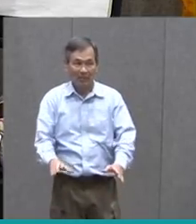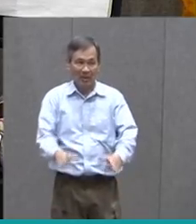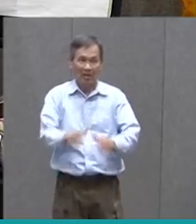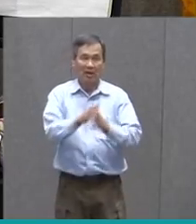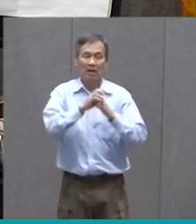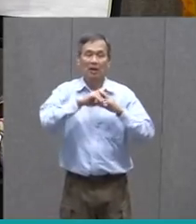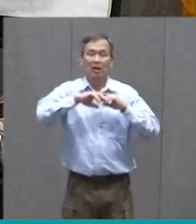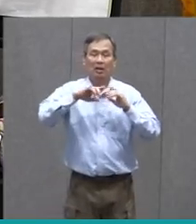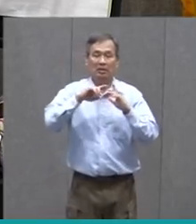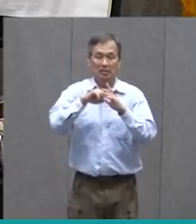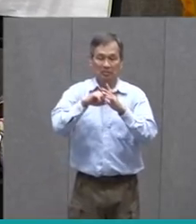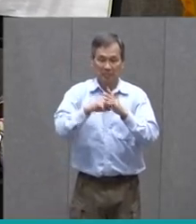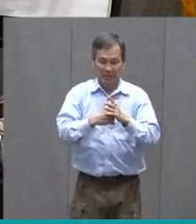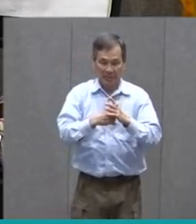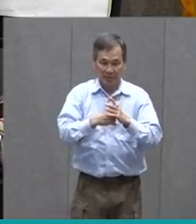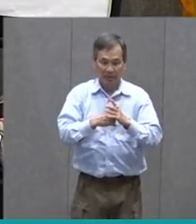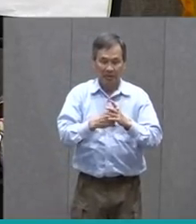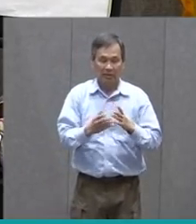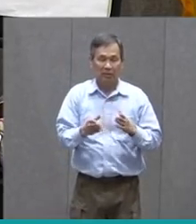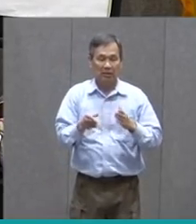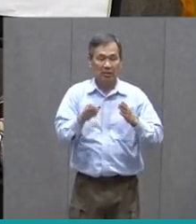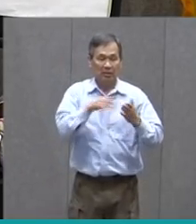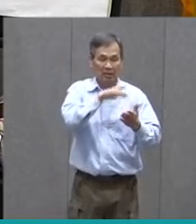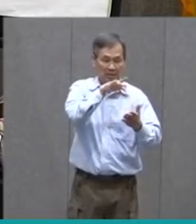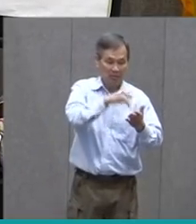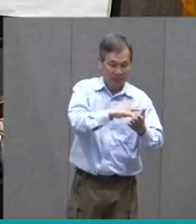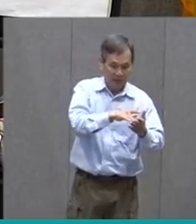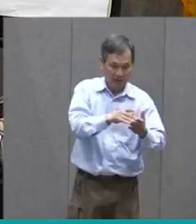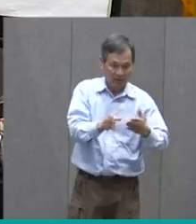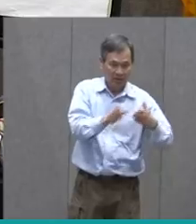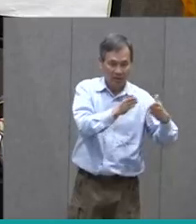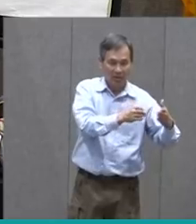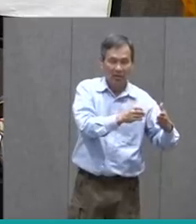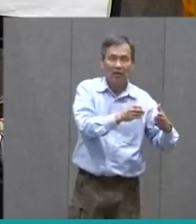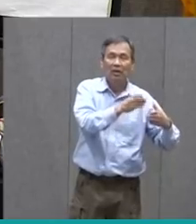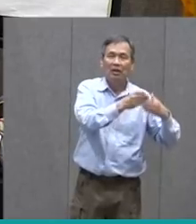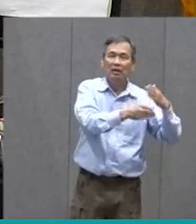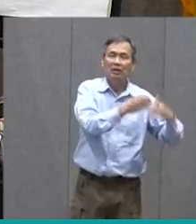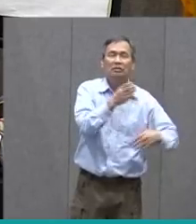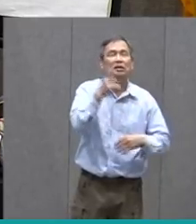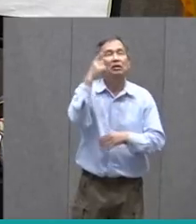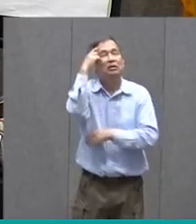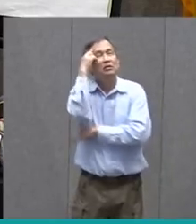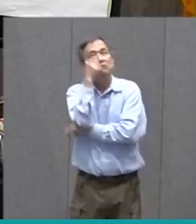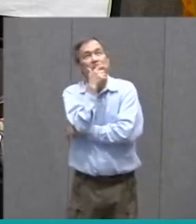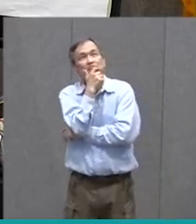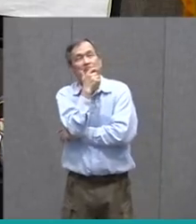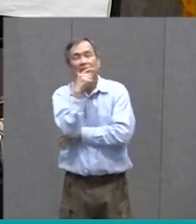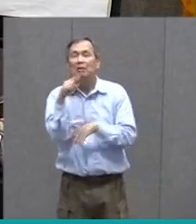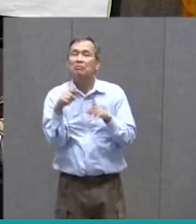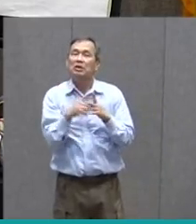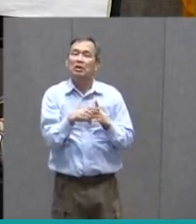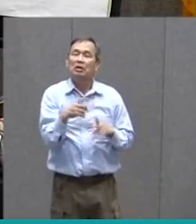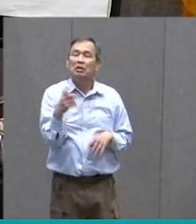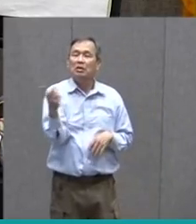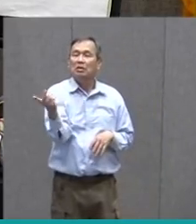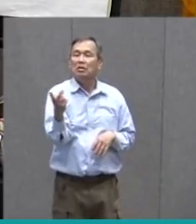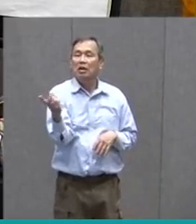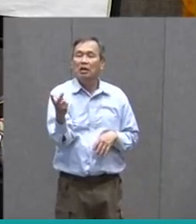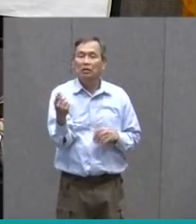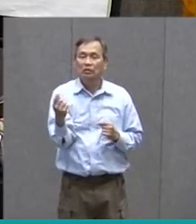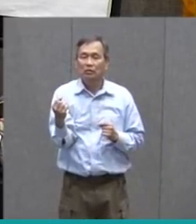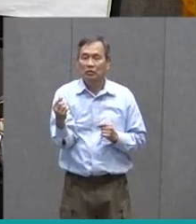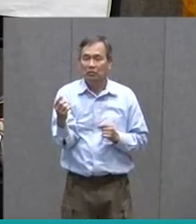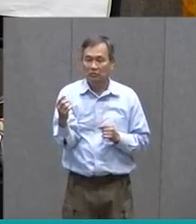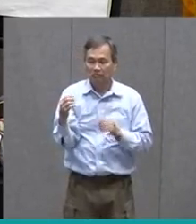What Going To Happen In The Middle And What Is Going To Happen In The End So At The Beginning I Think What They Are Going To Be Doing Is They Are Going To Be